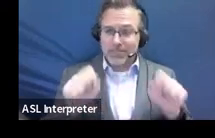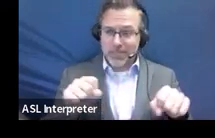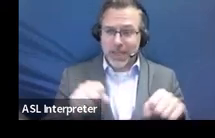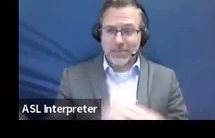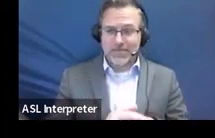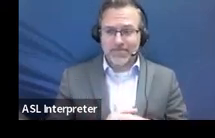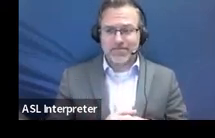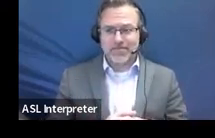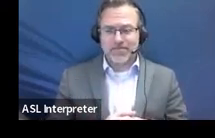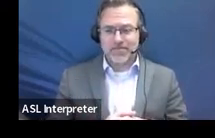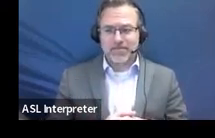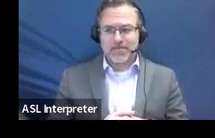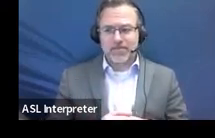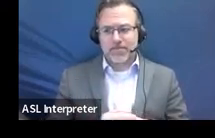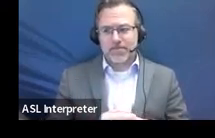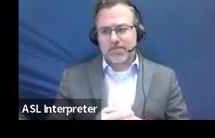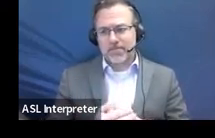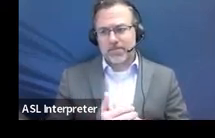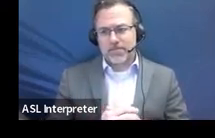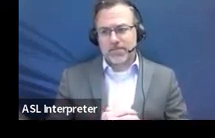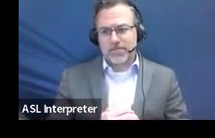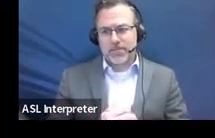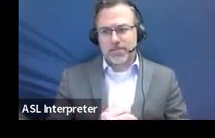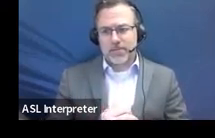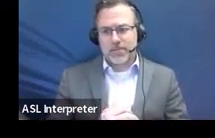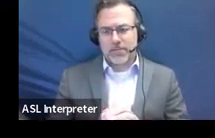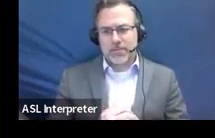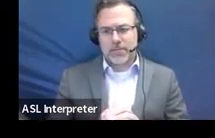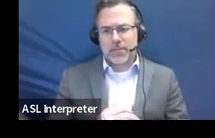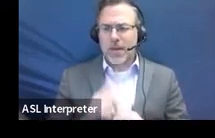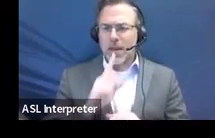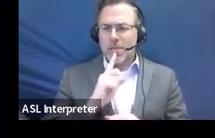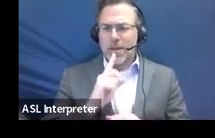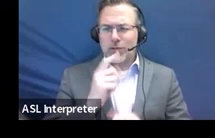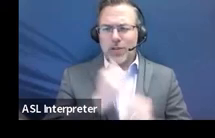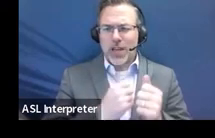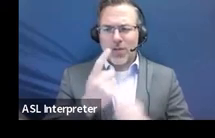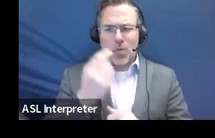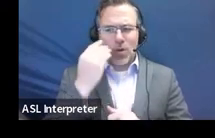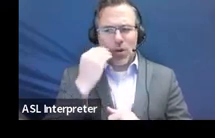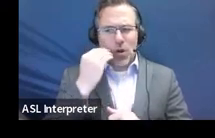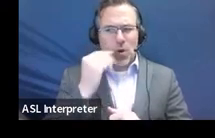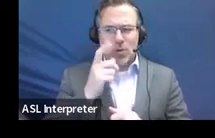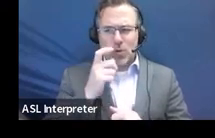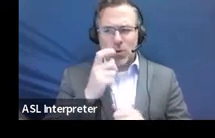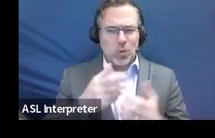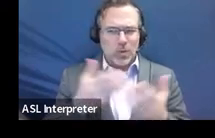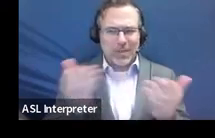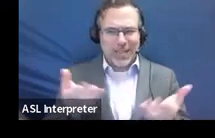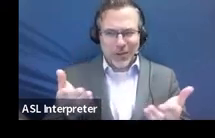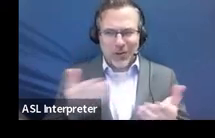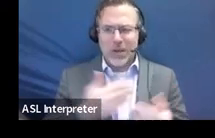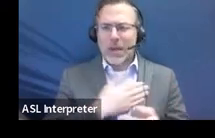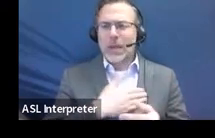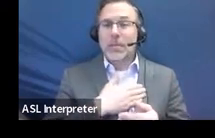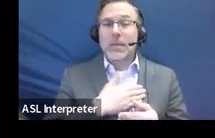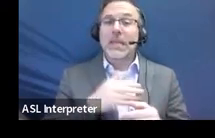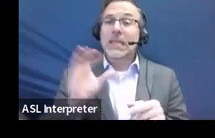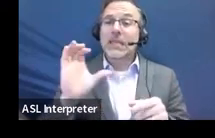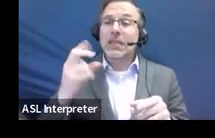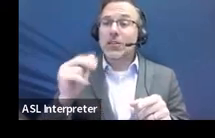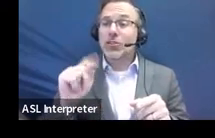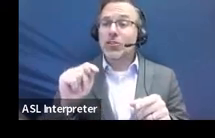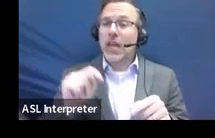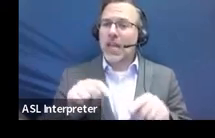Um, and just so we kind of know who's here and you all know who else is here. If you want to drop your name, your